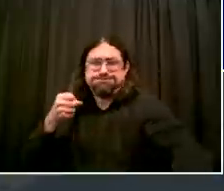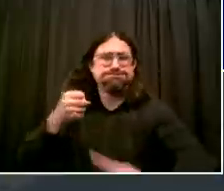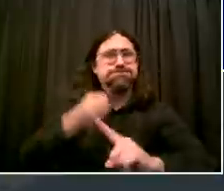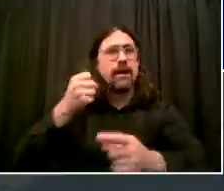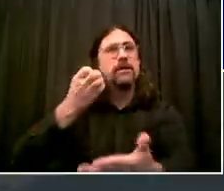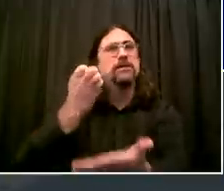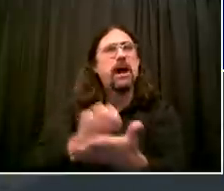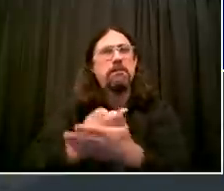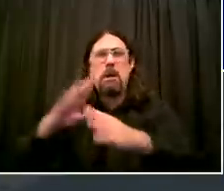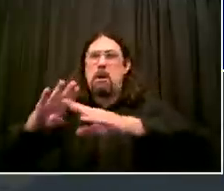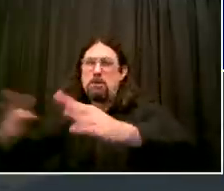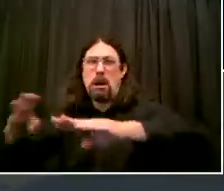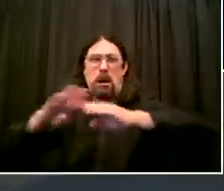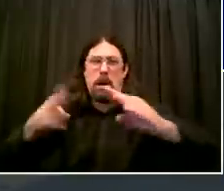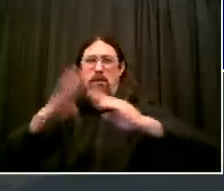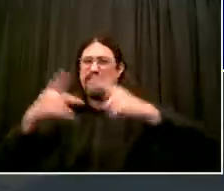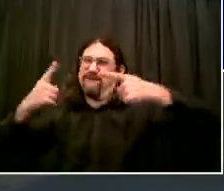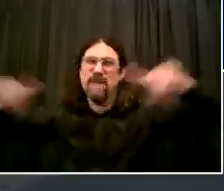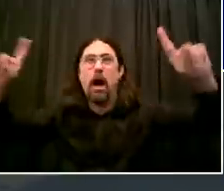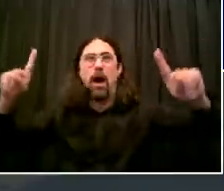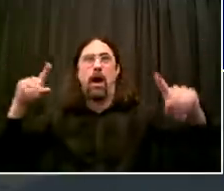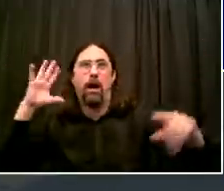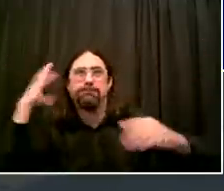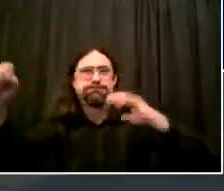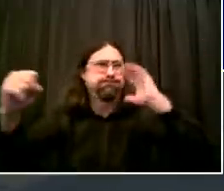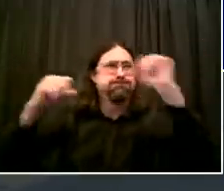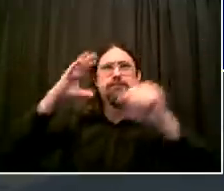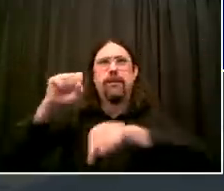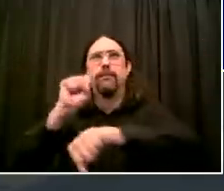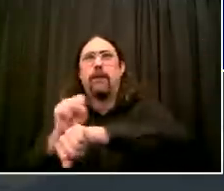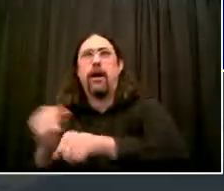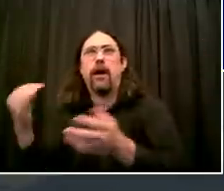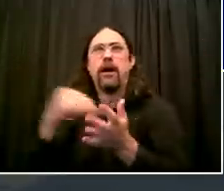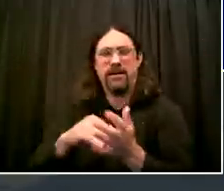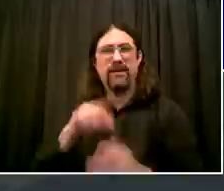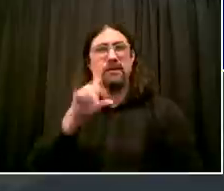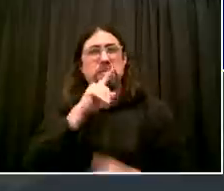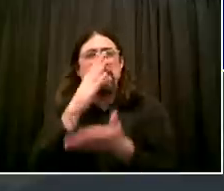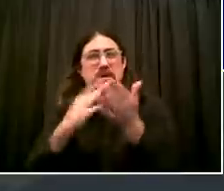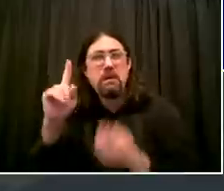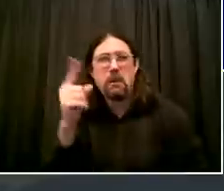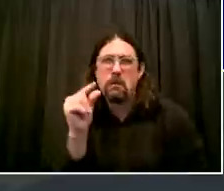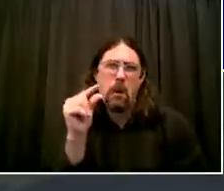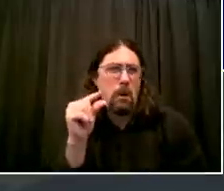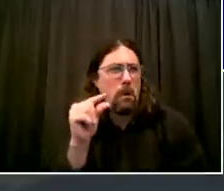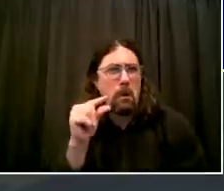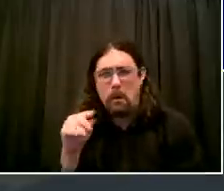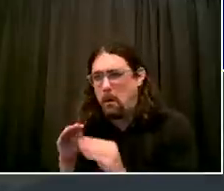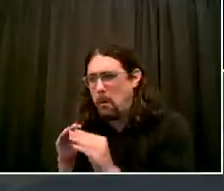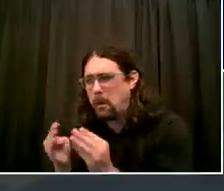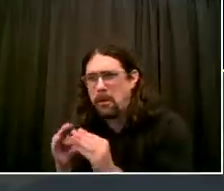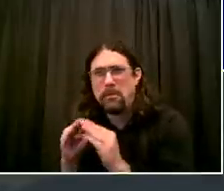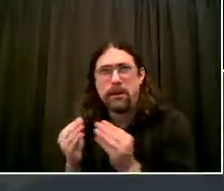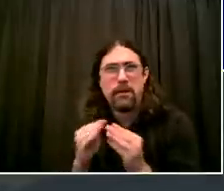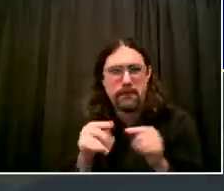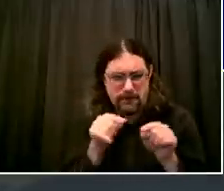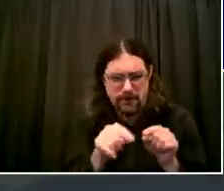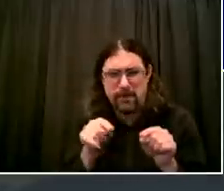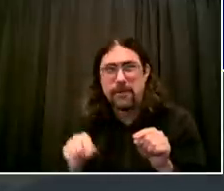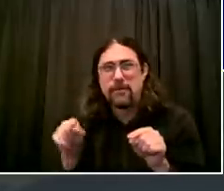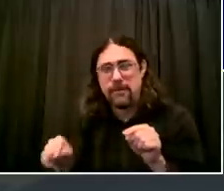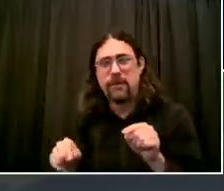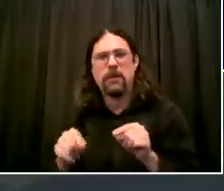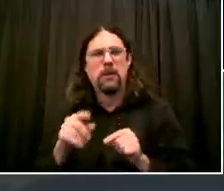a thriving economy, strongest in our history, most jobs in our history. And now all of the challenges we're facing, all of the